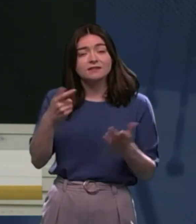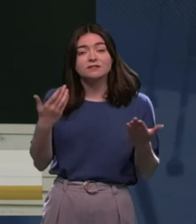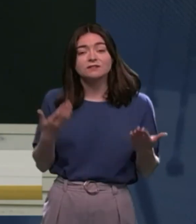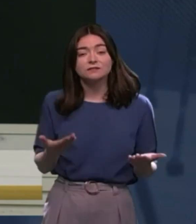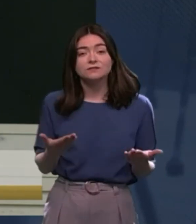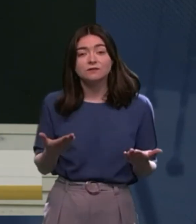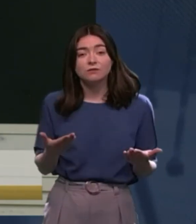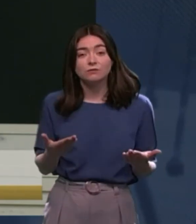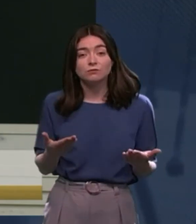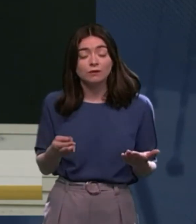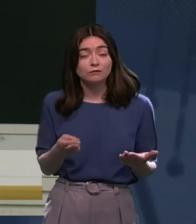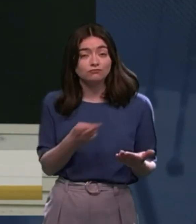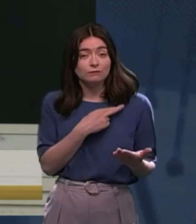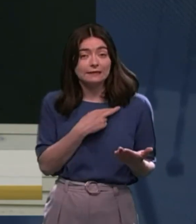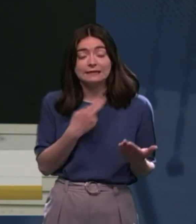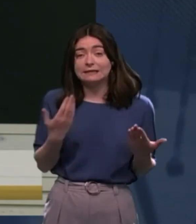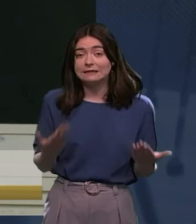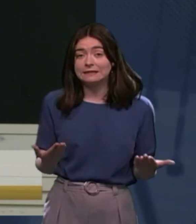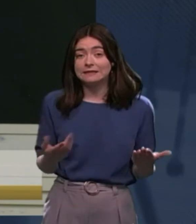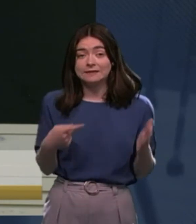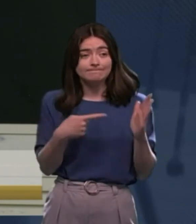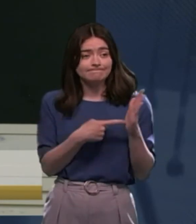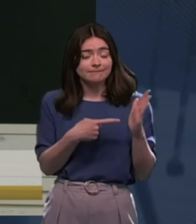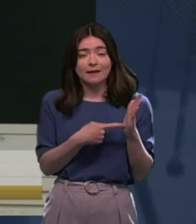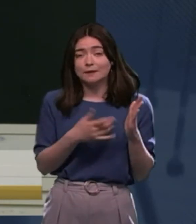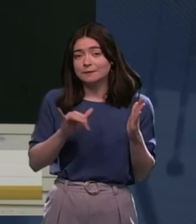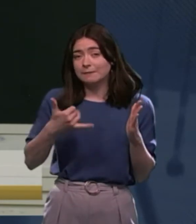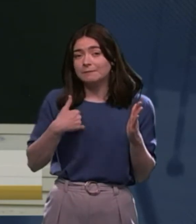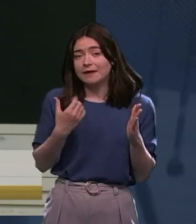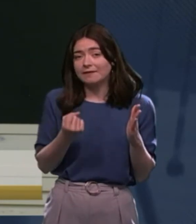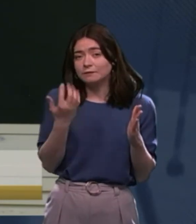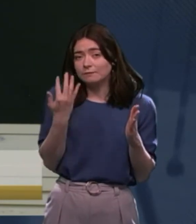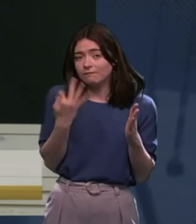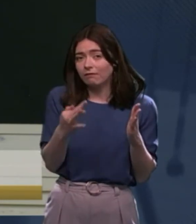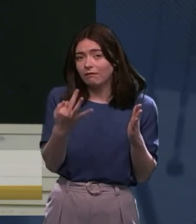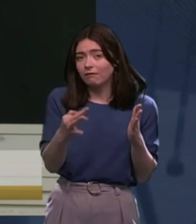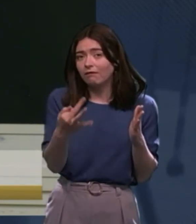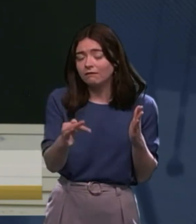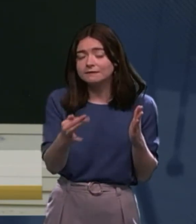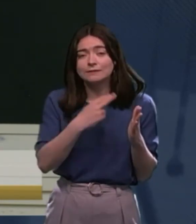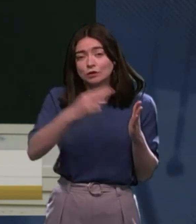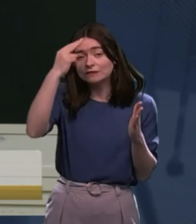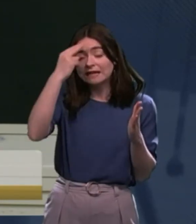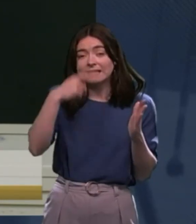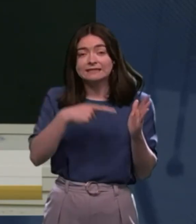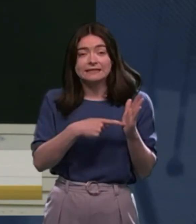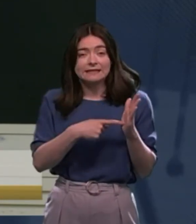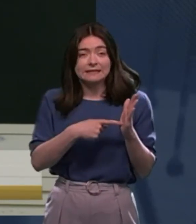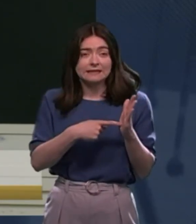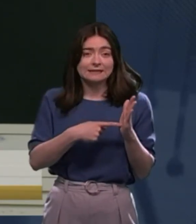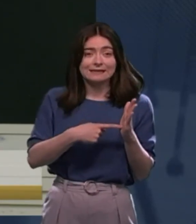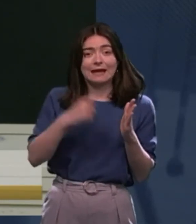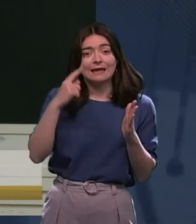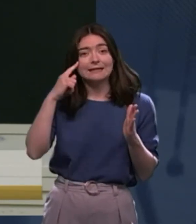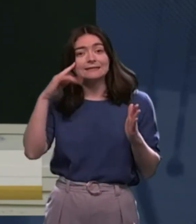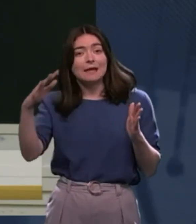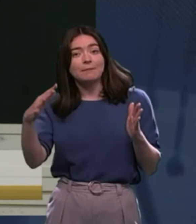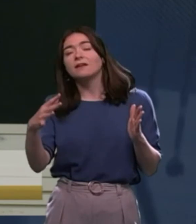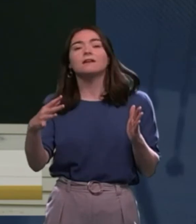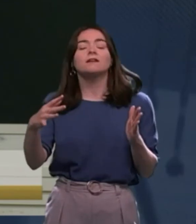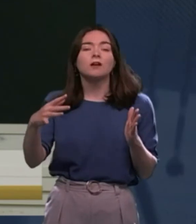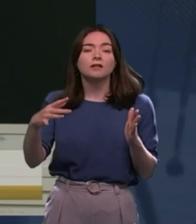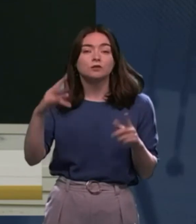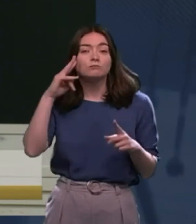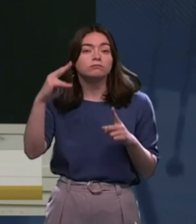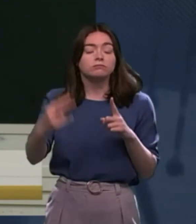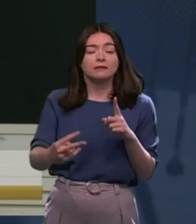like, quite genuinely, the Act may have some flaws, interpretive and analytical flaws, and academic, you know, perceptual